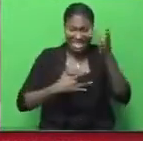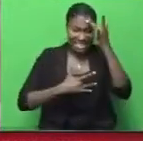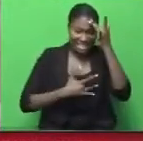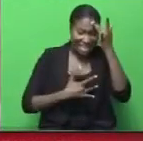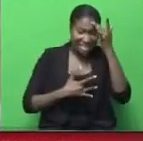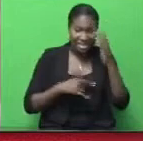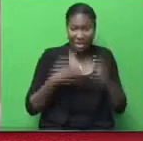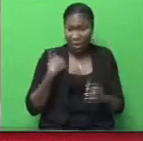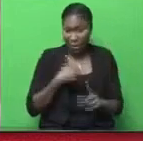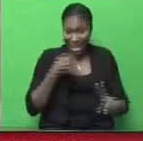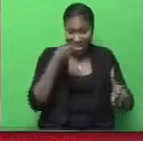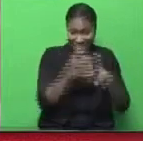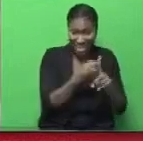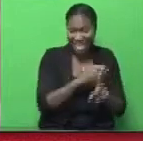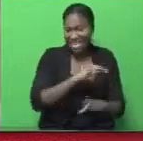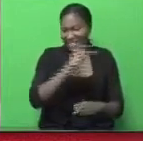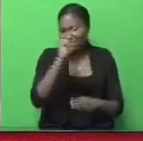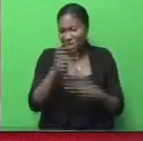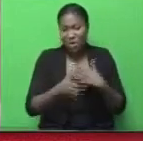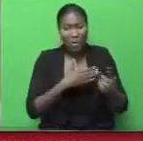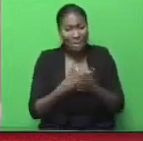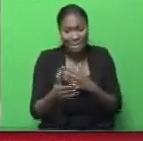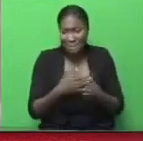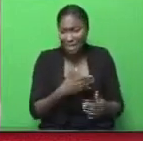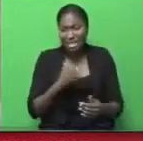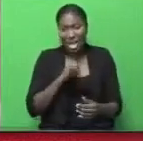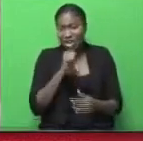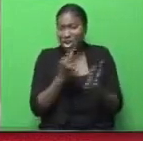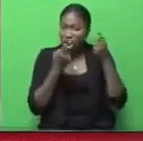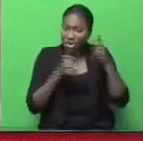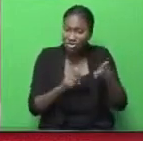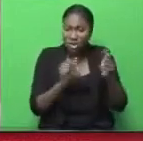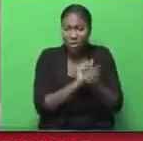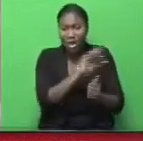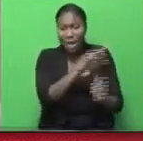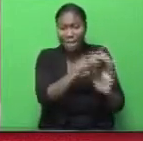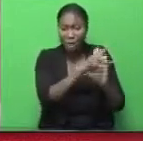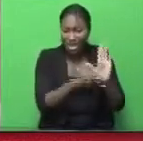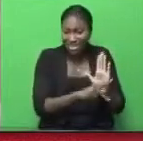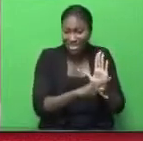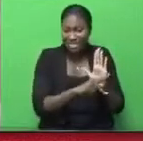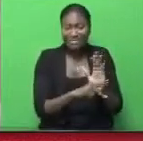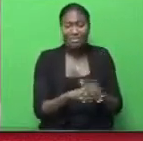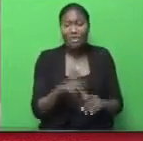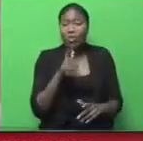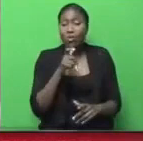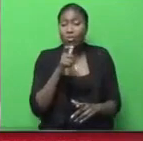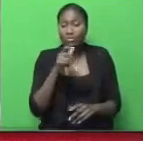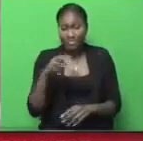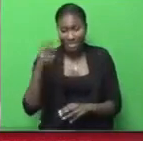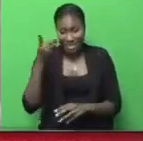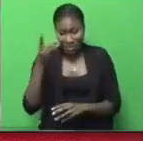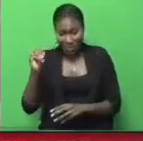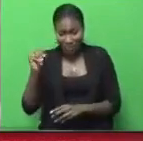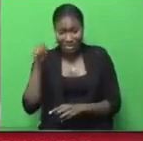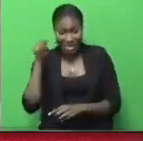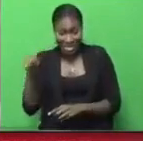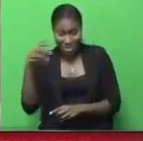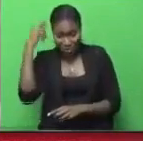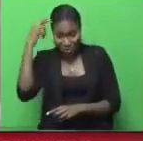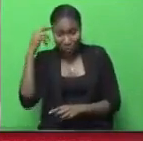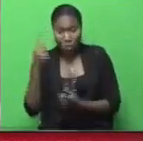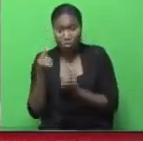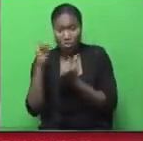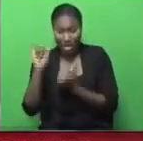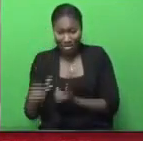sick, no matter how we may disagree with policy. That was done by the Member for Dago Martin West and no one else.